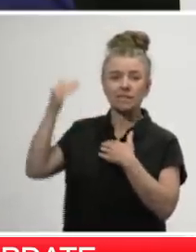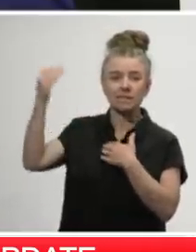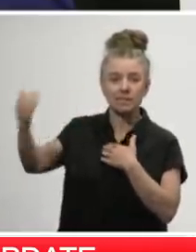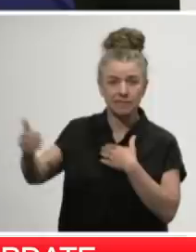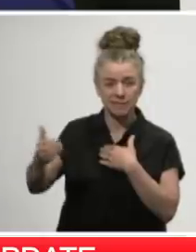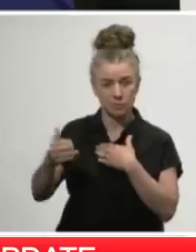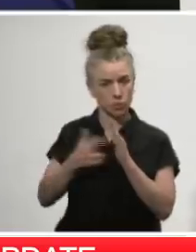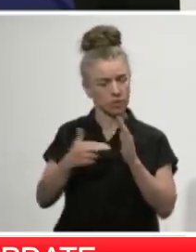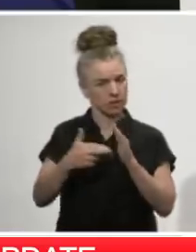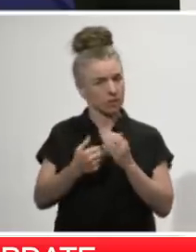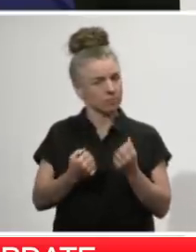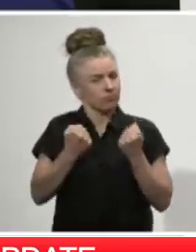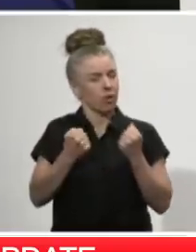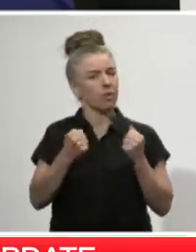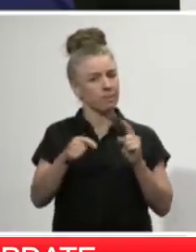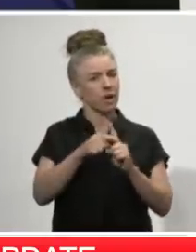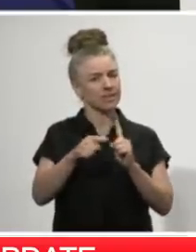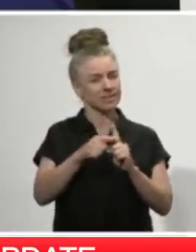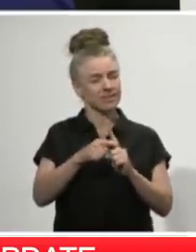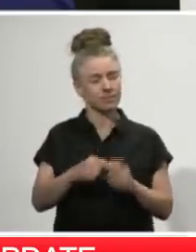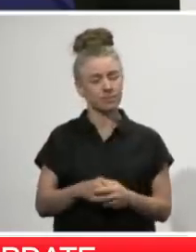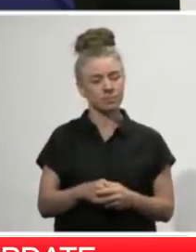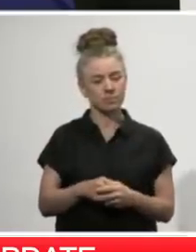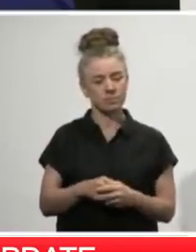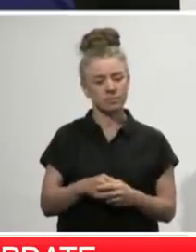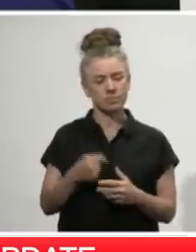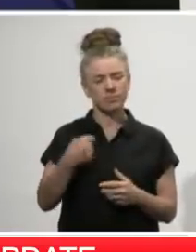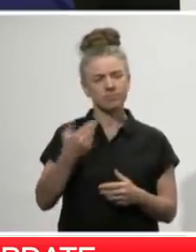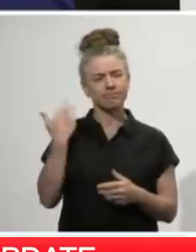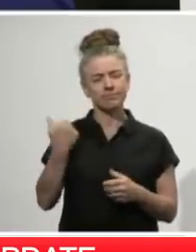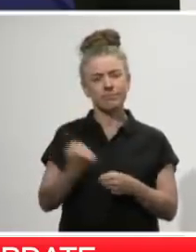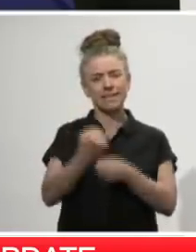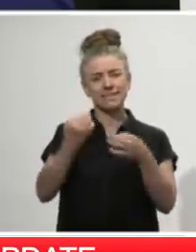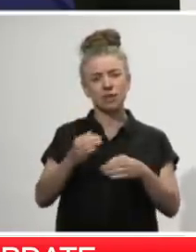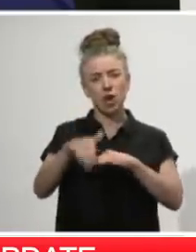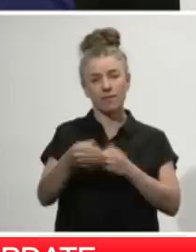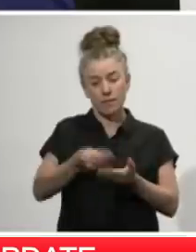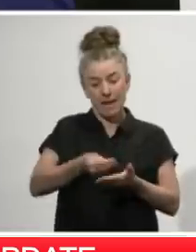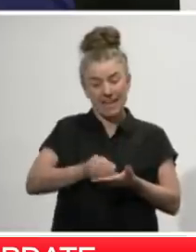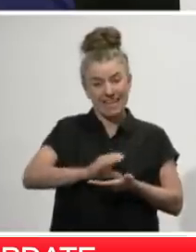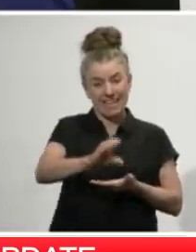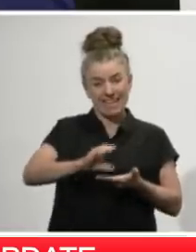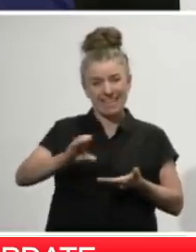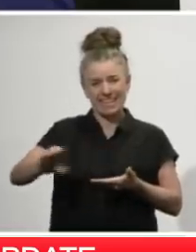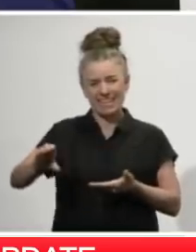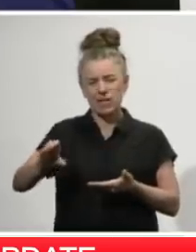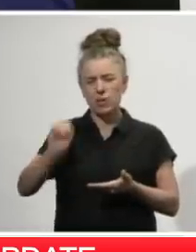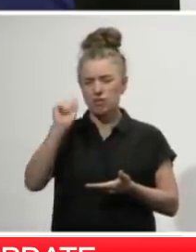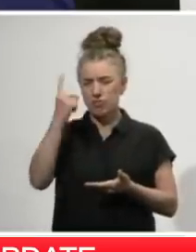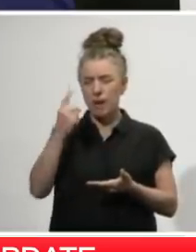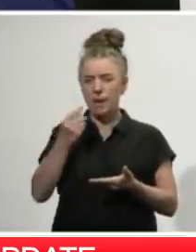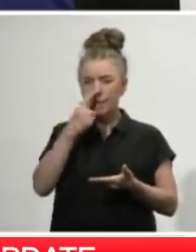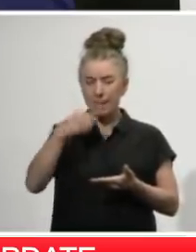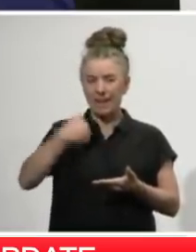strong principles in deciding on the wage subsidy scheme was that cash flow was going to be critical